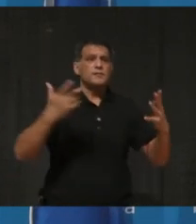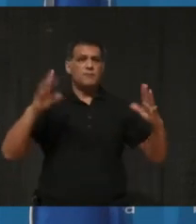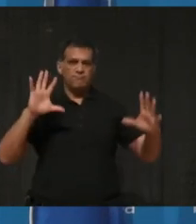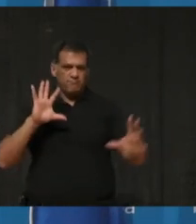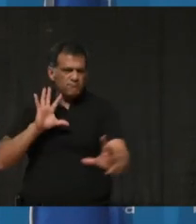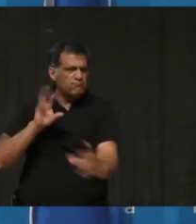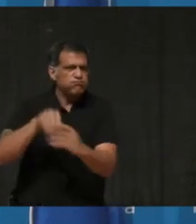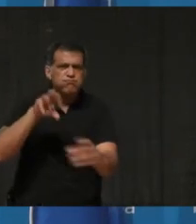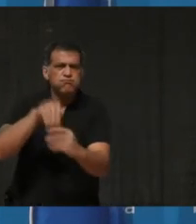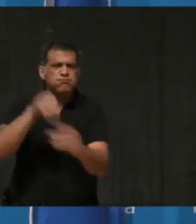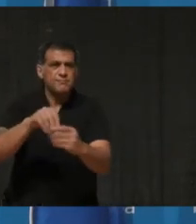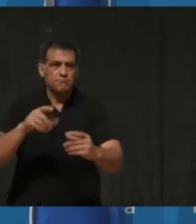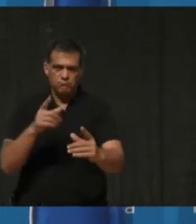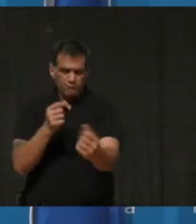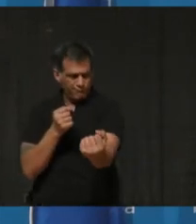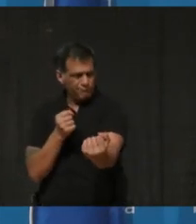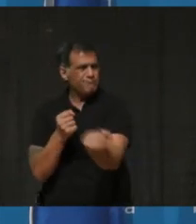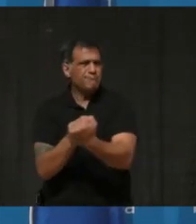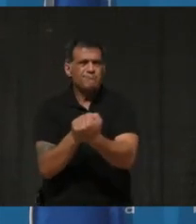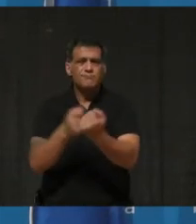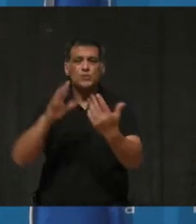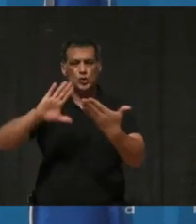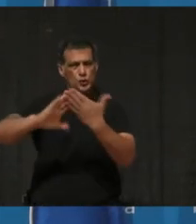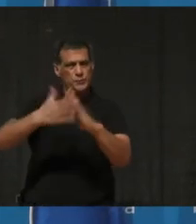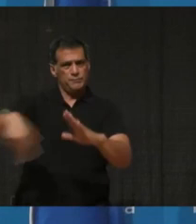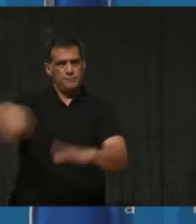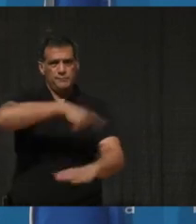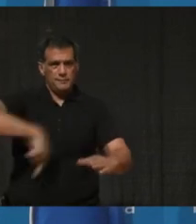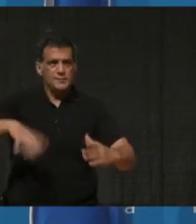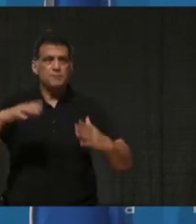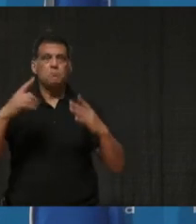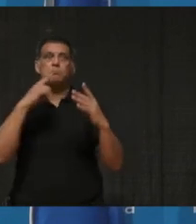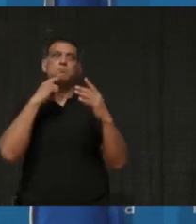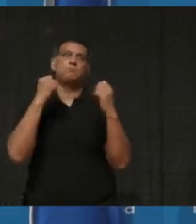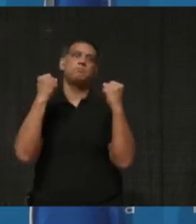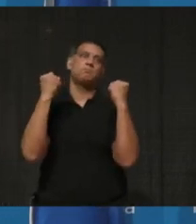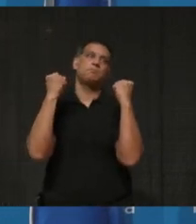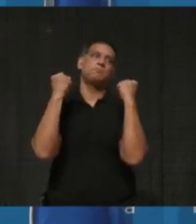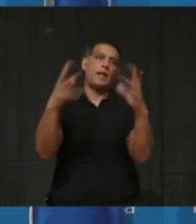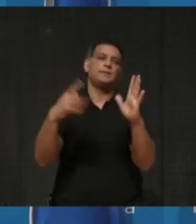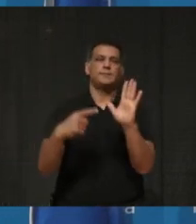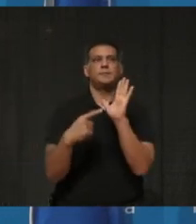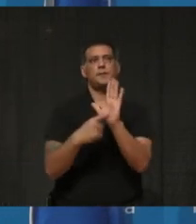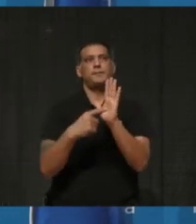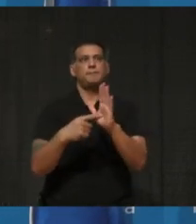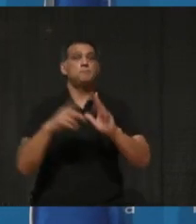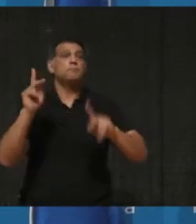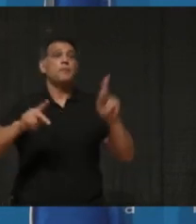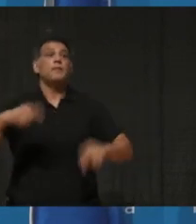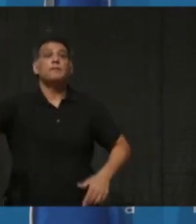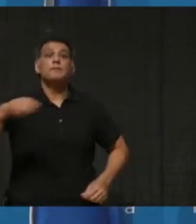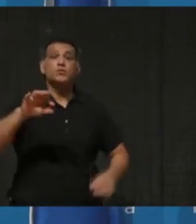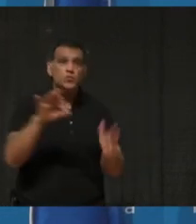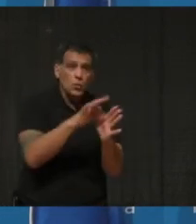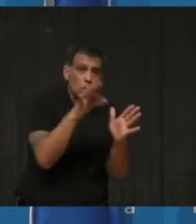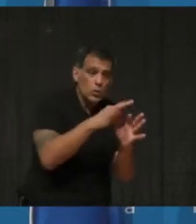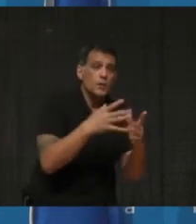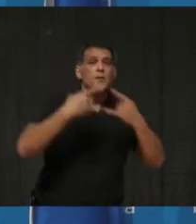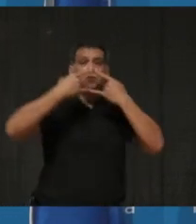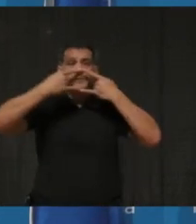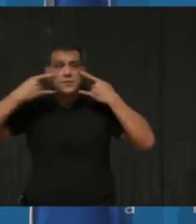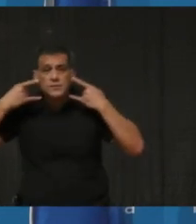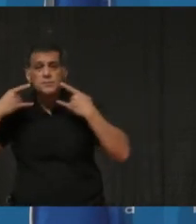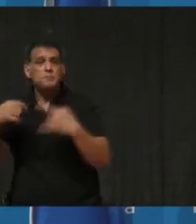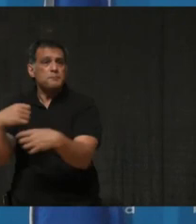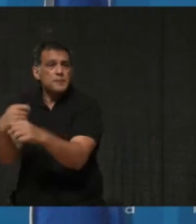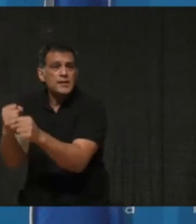during COVID to support the community. And there are so many examples of this. People who sewed masks, prepared meals for those